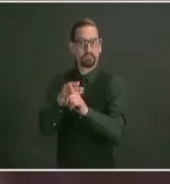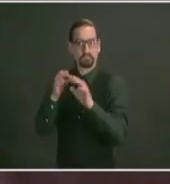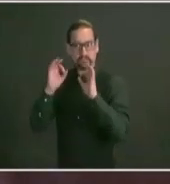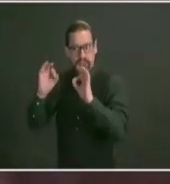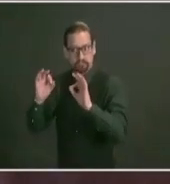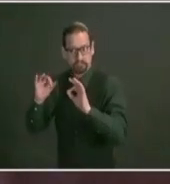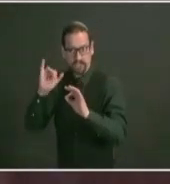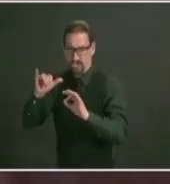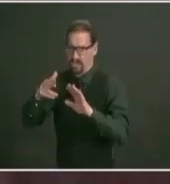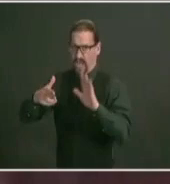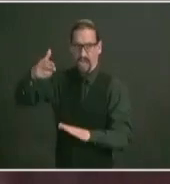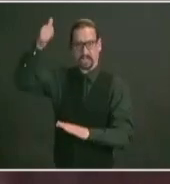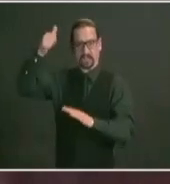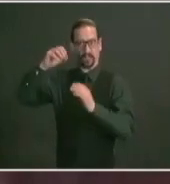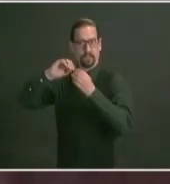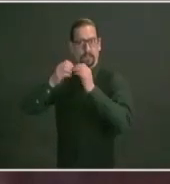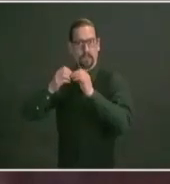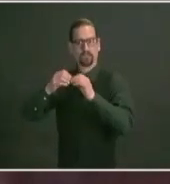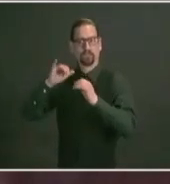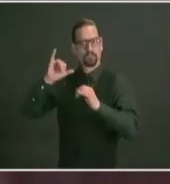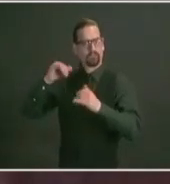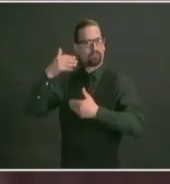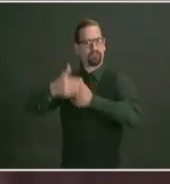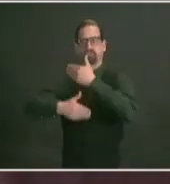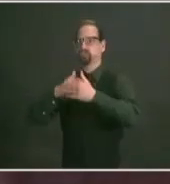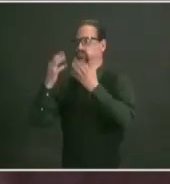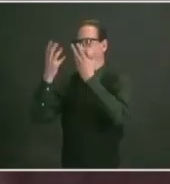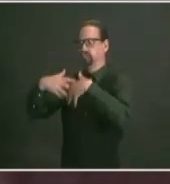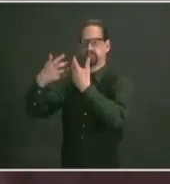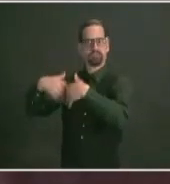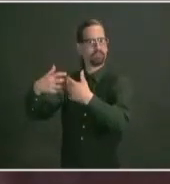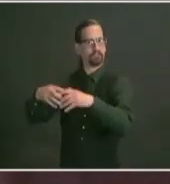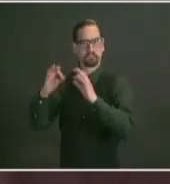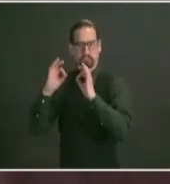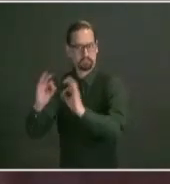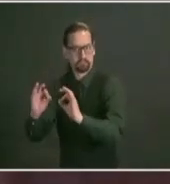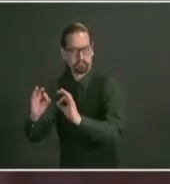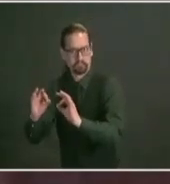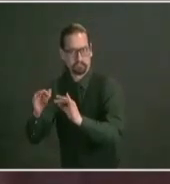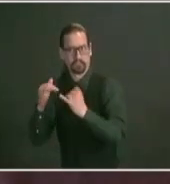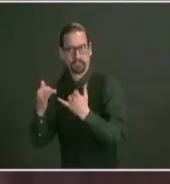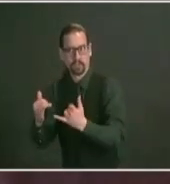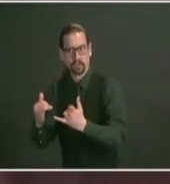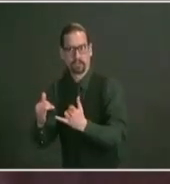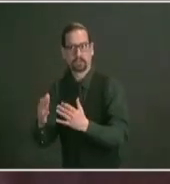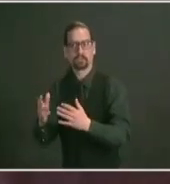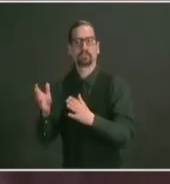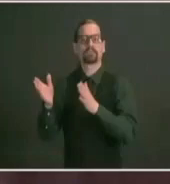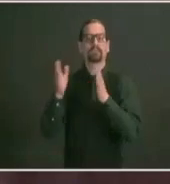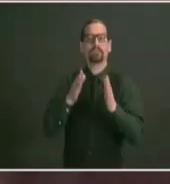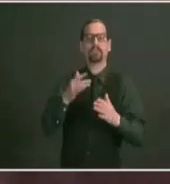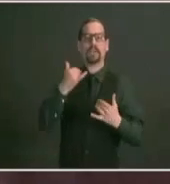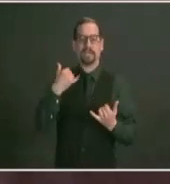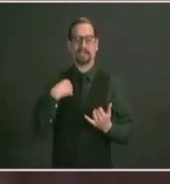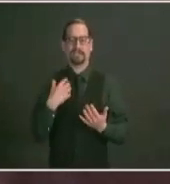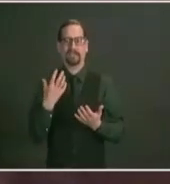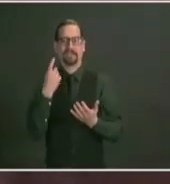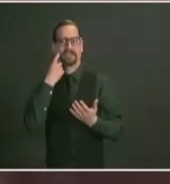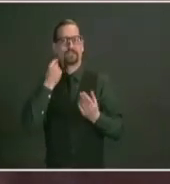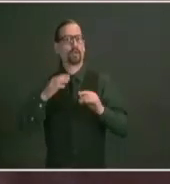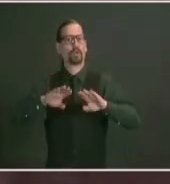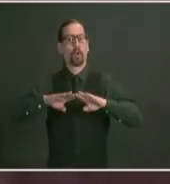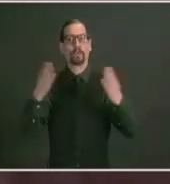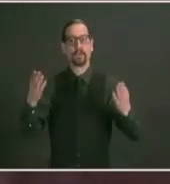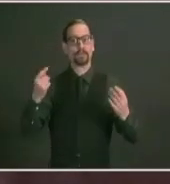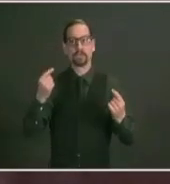however we're very aware that since we've opened up eligibility this was 150 000 rhode